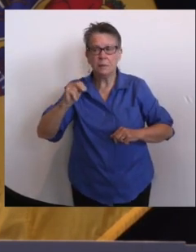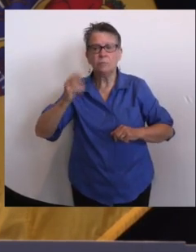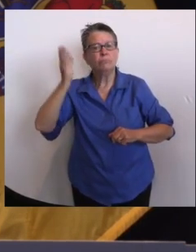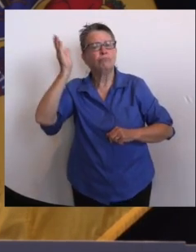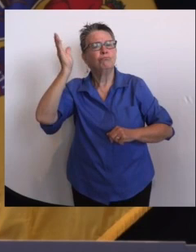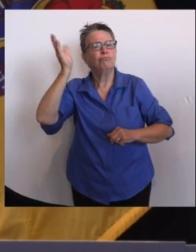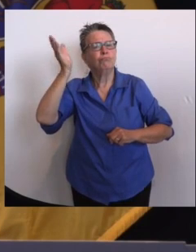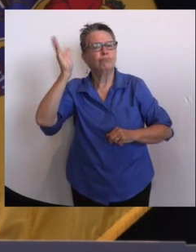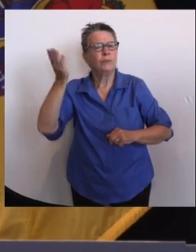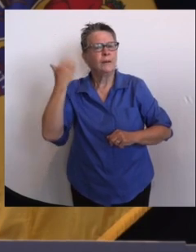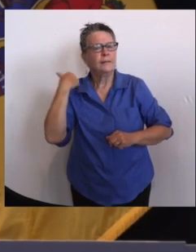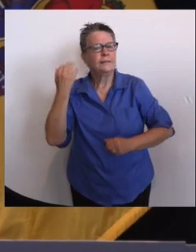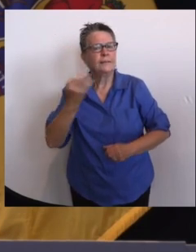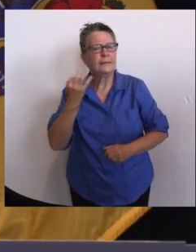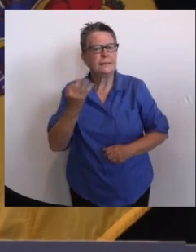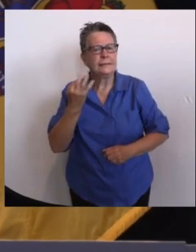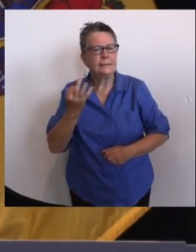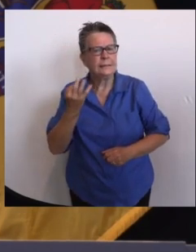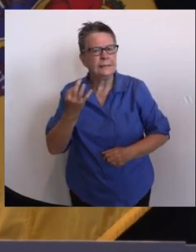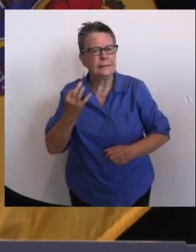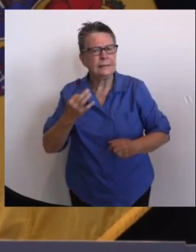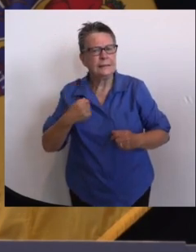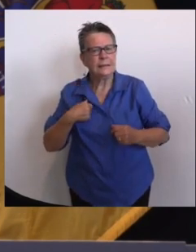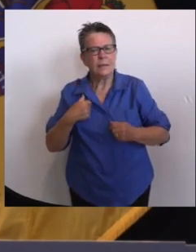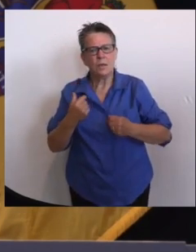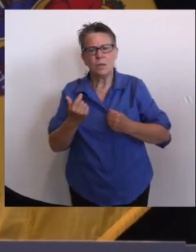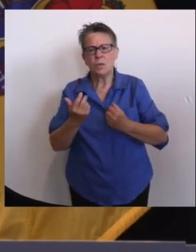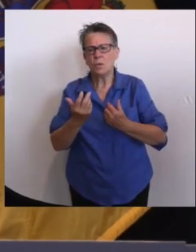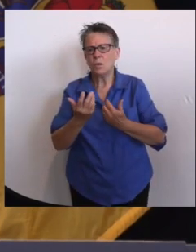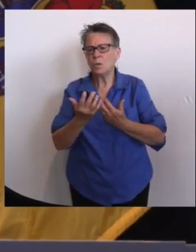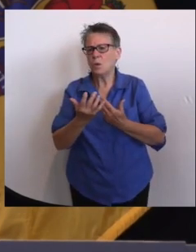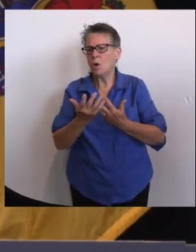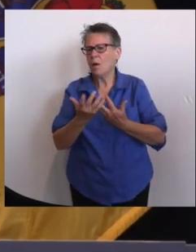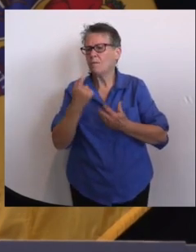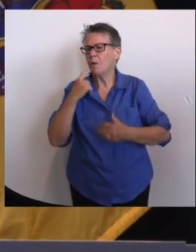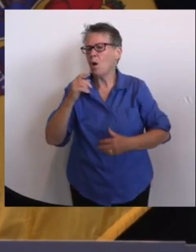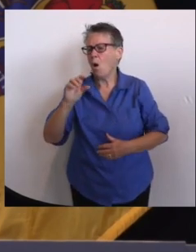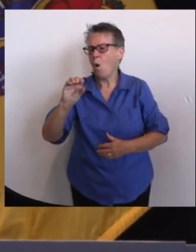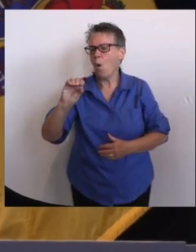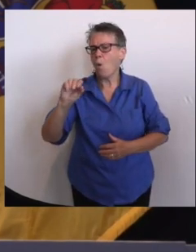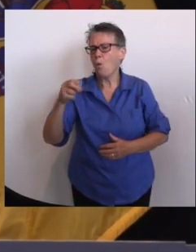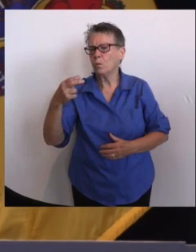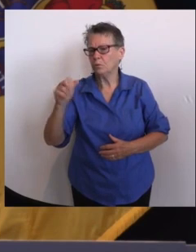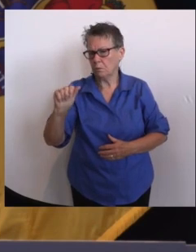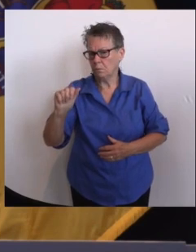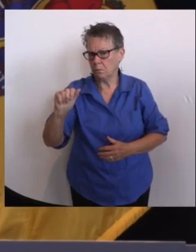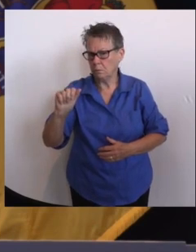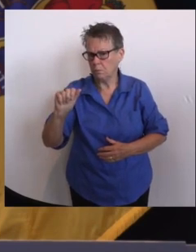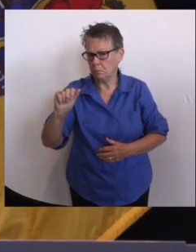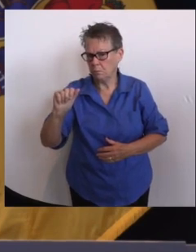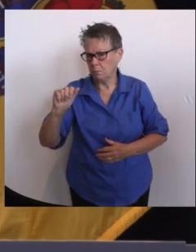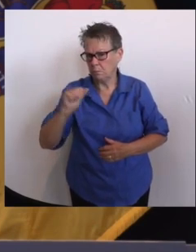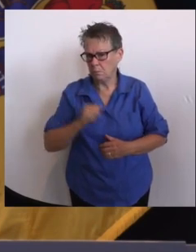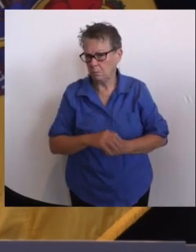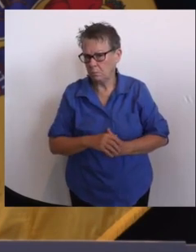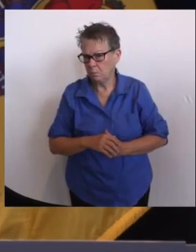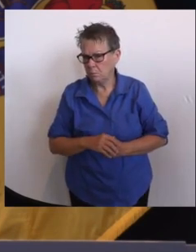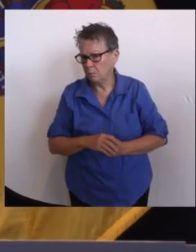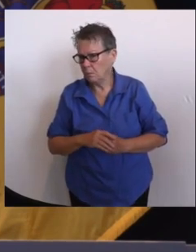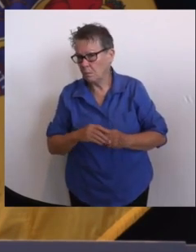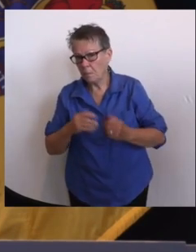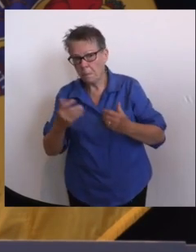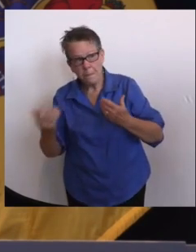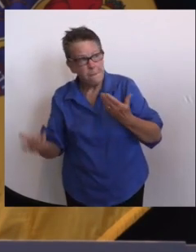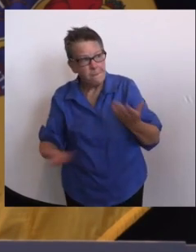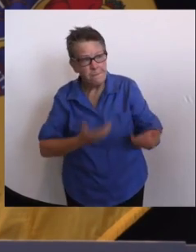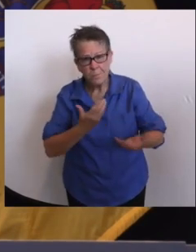whether there's any flexibility. I spoke with the CEO of a very large company today, for instance, who's got a lot of people